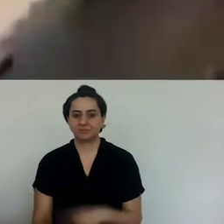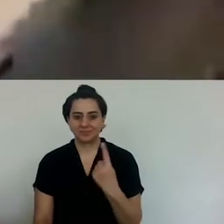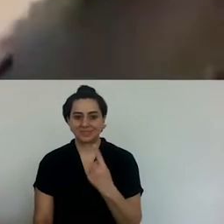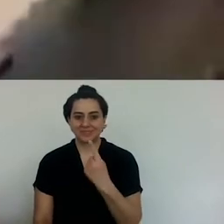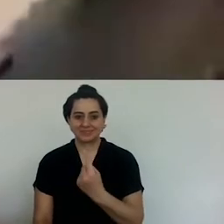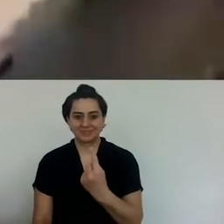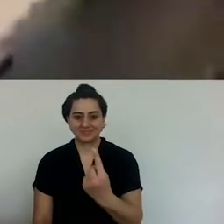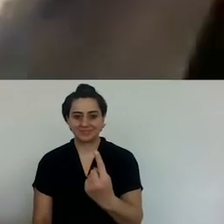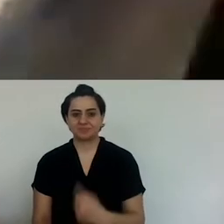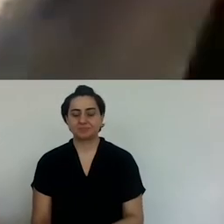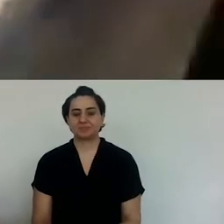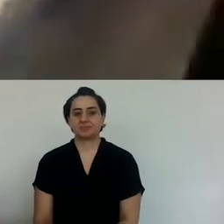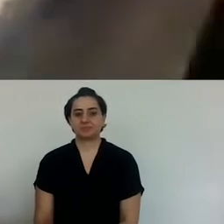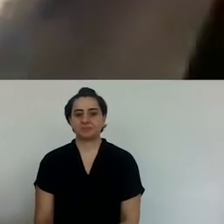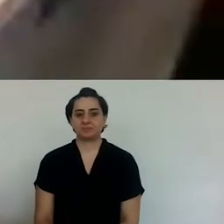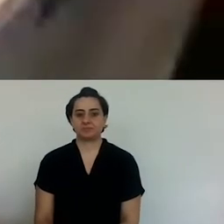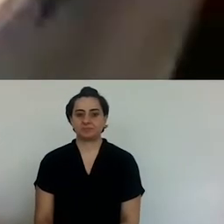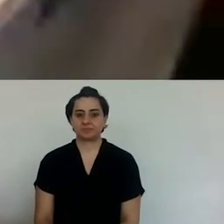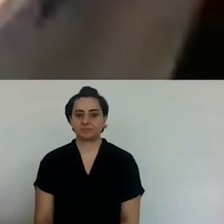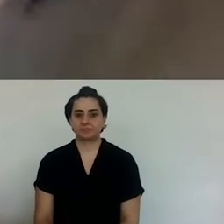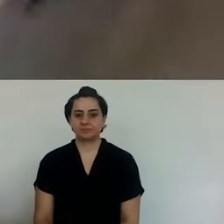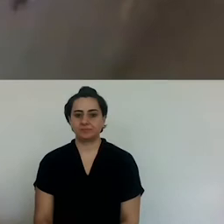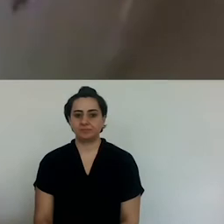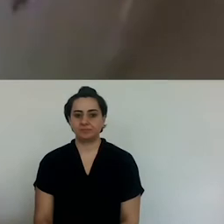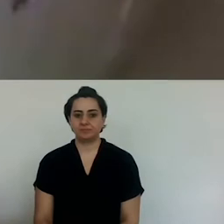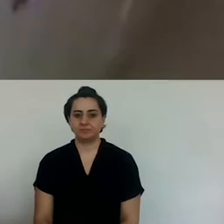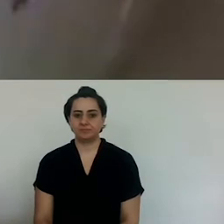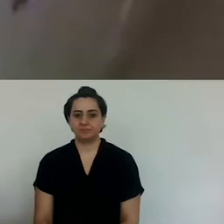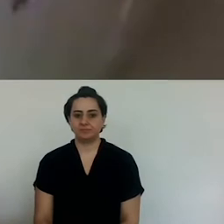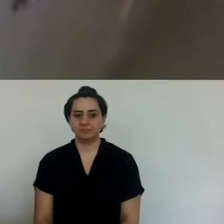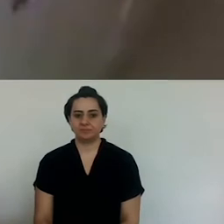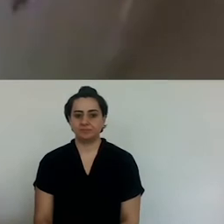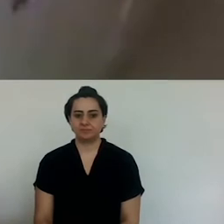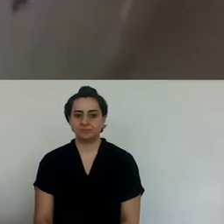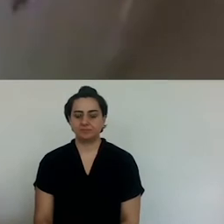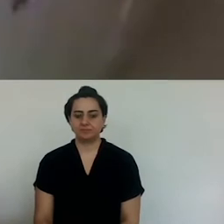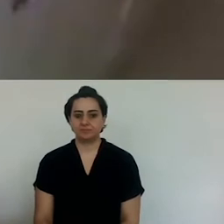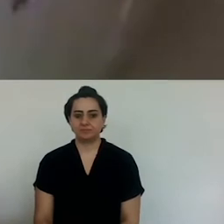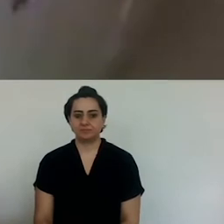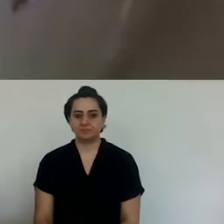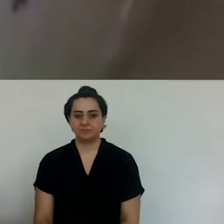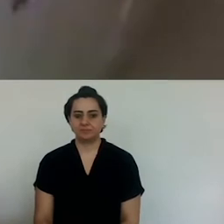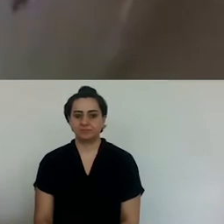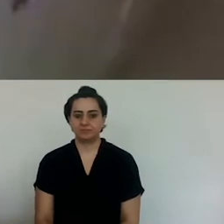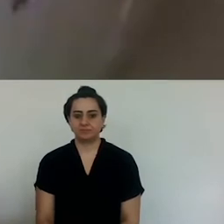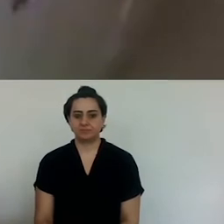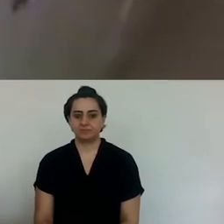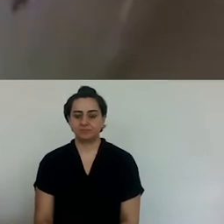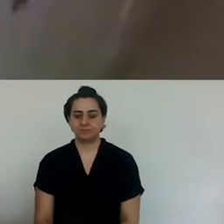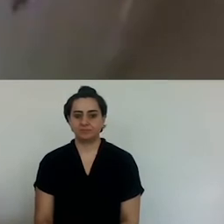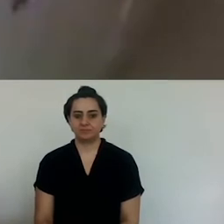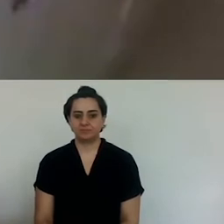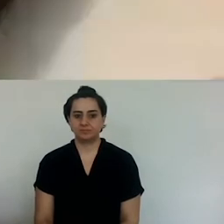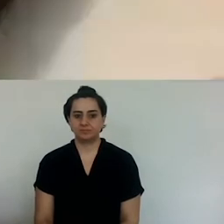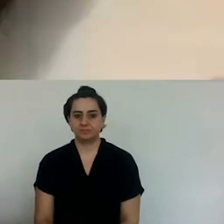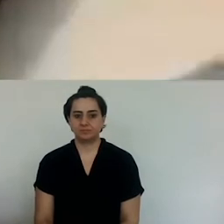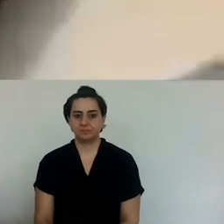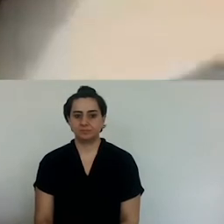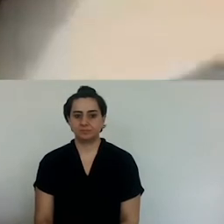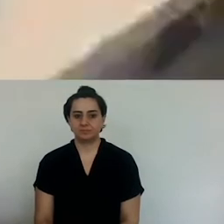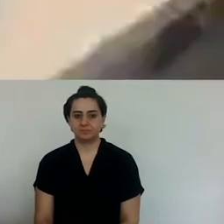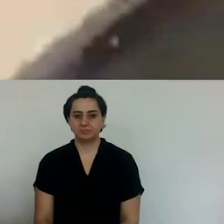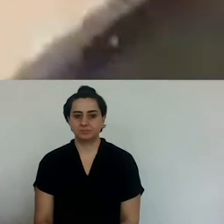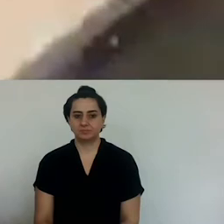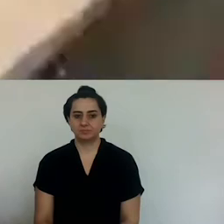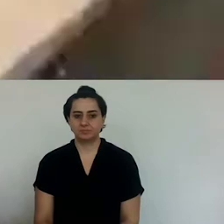I will just put some on the tails as well.